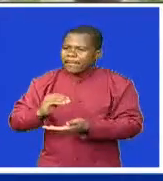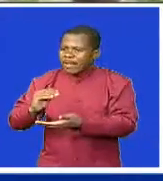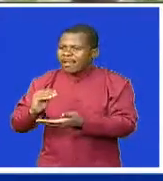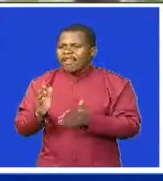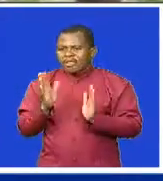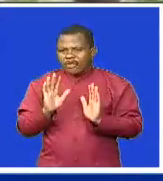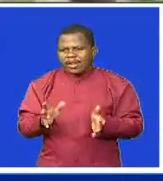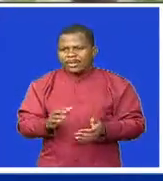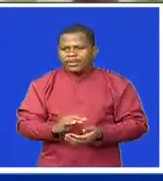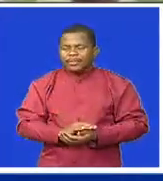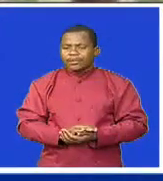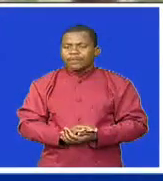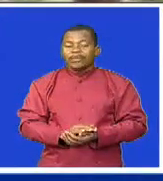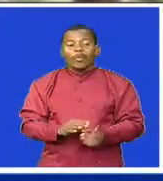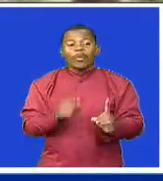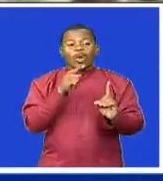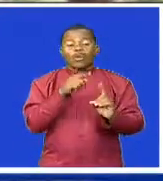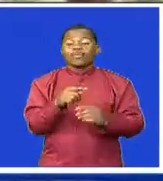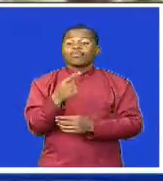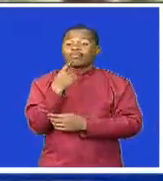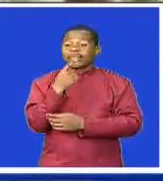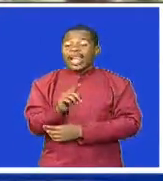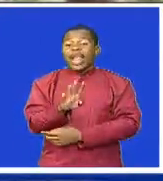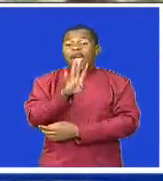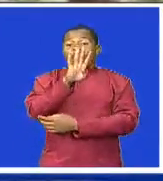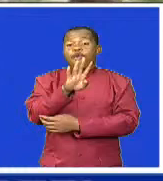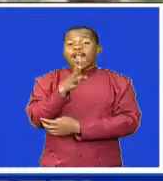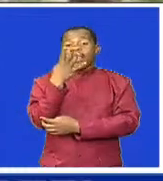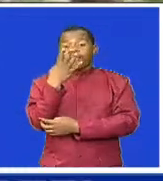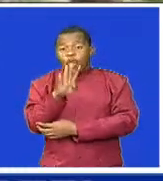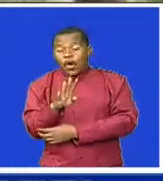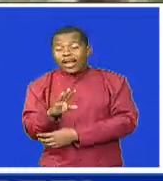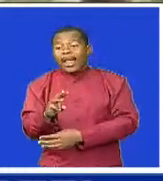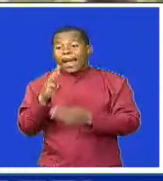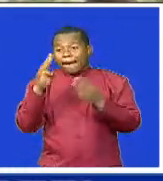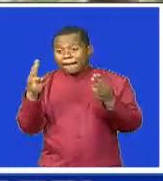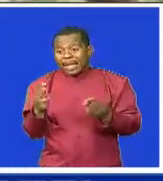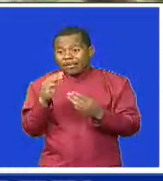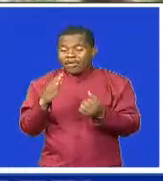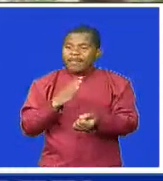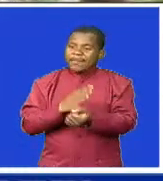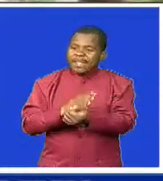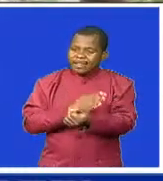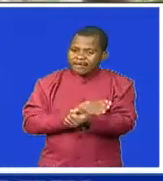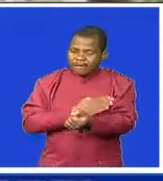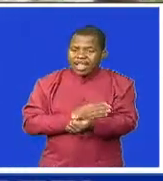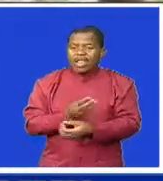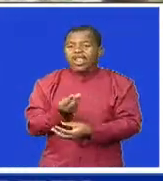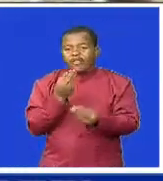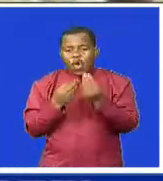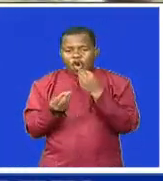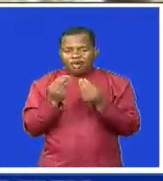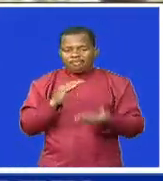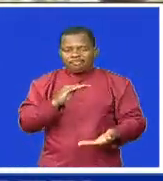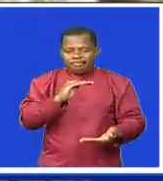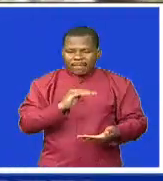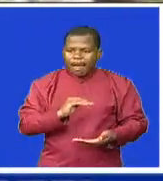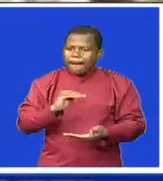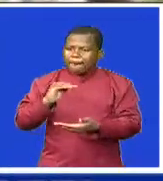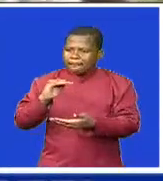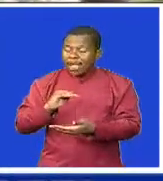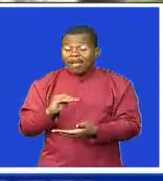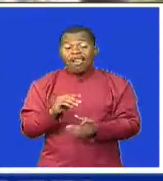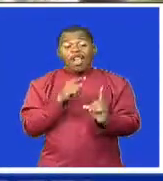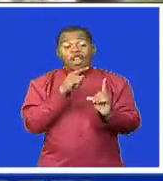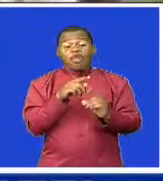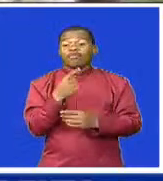Kumalo says a total of 440 people have benefited from the food parcels. He says the food came at the right time